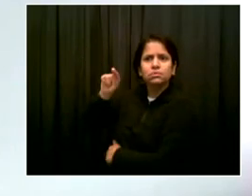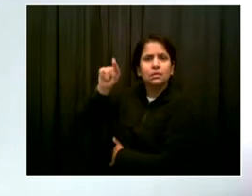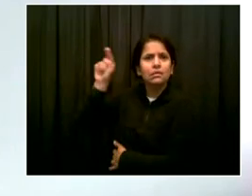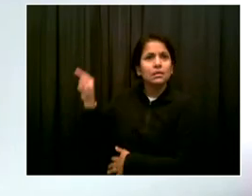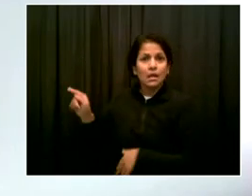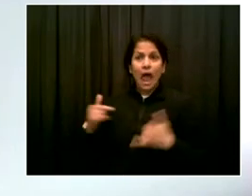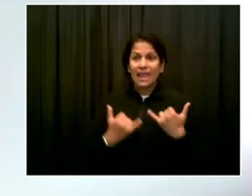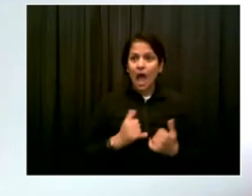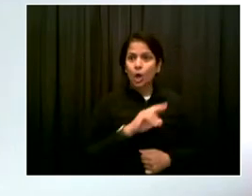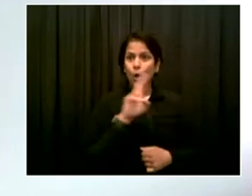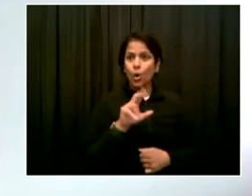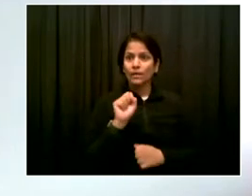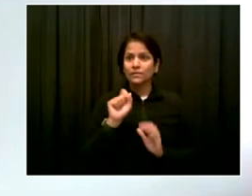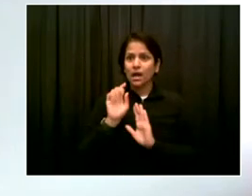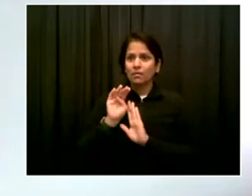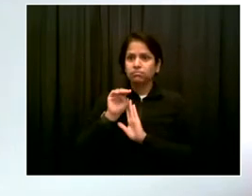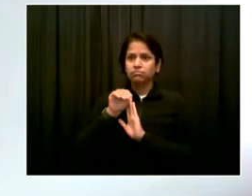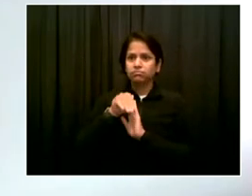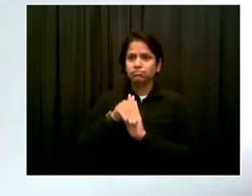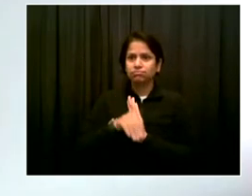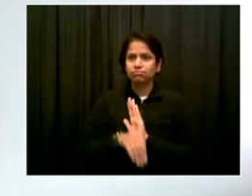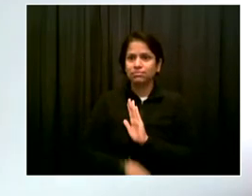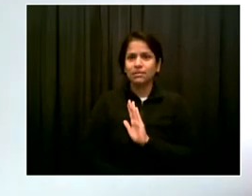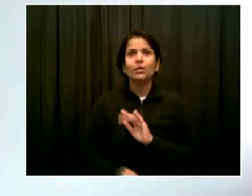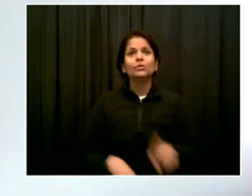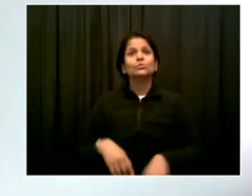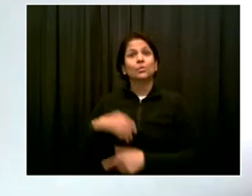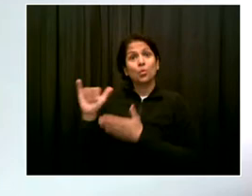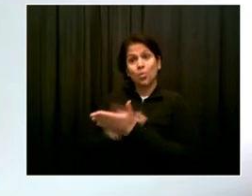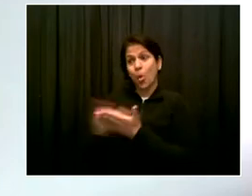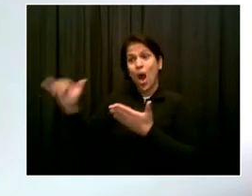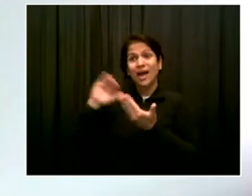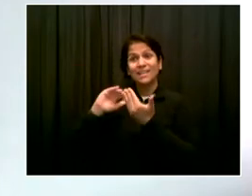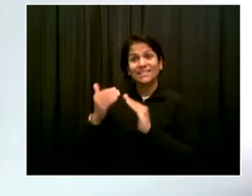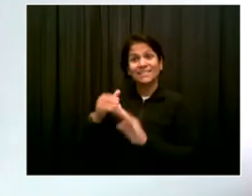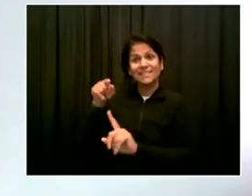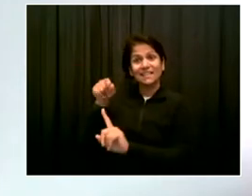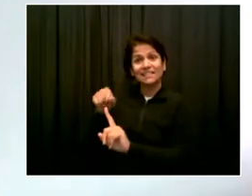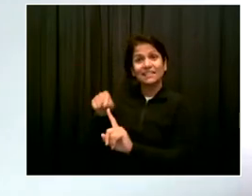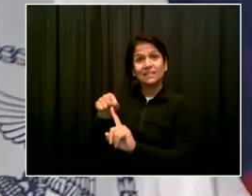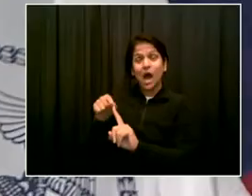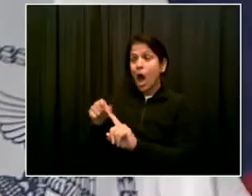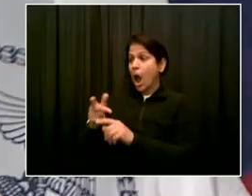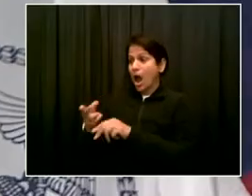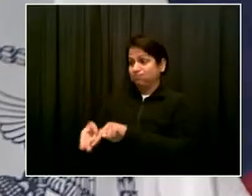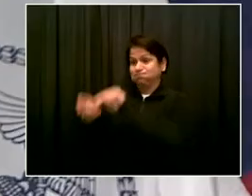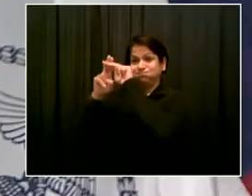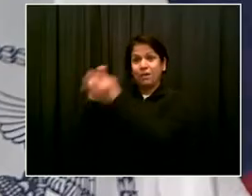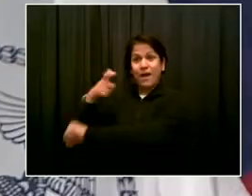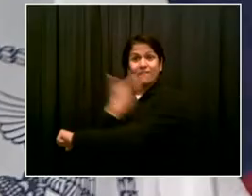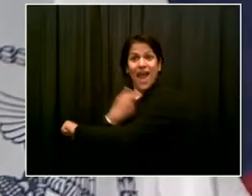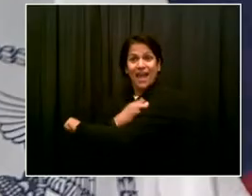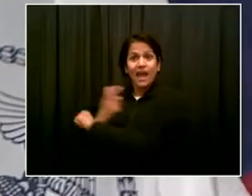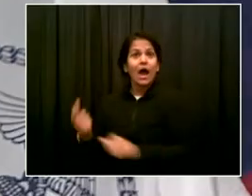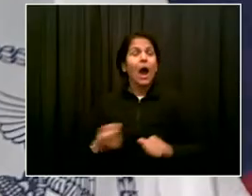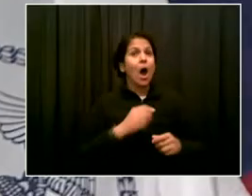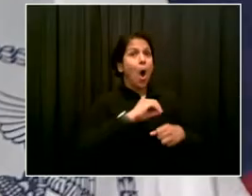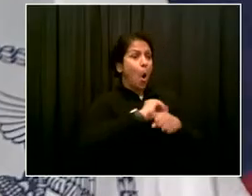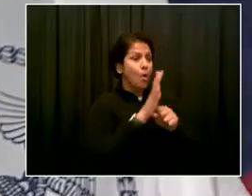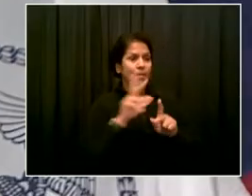down. And I think that's the tremendous success of vaccination. Thank you, sir. Thank you. Next, have Katie Honan from The Wall